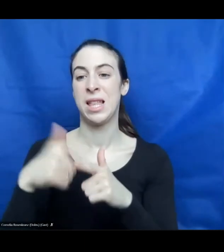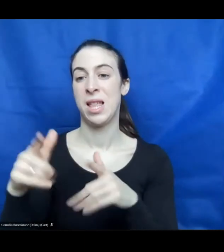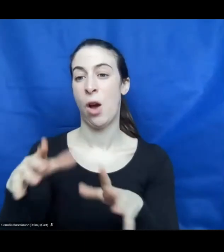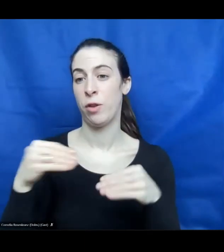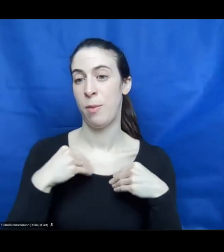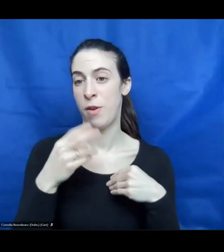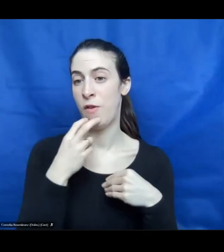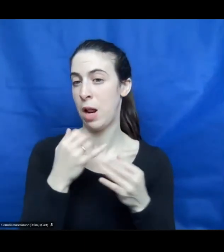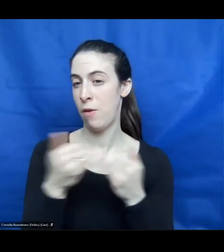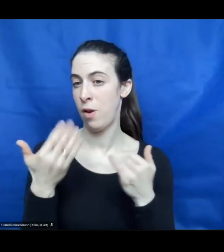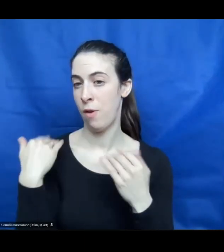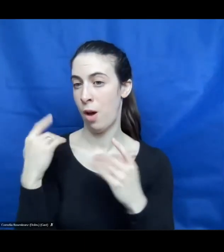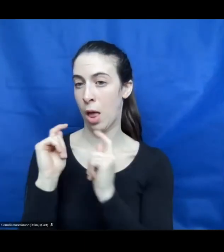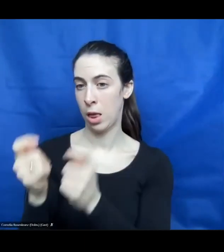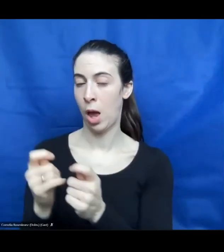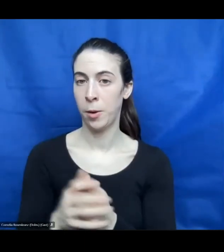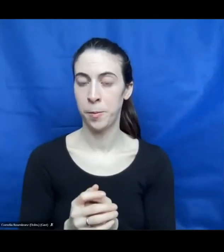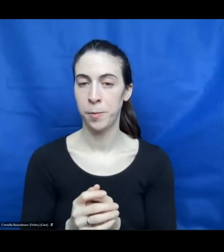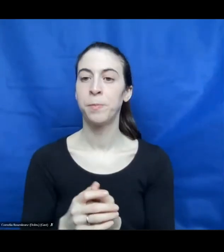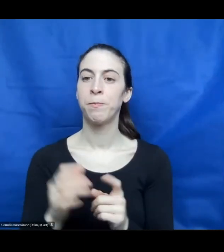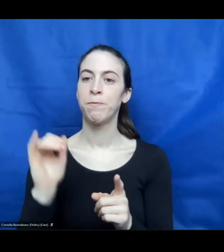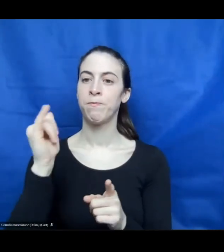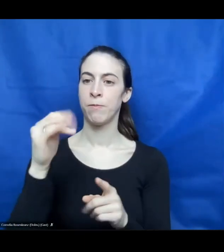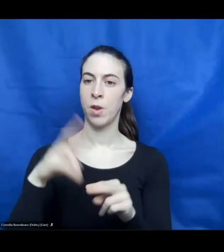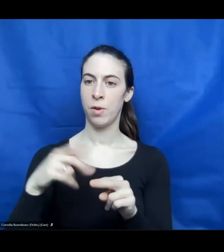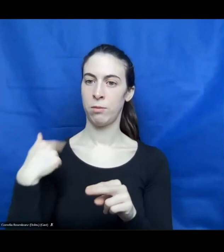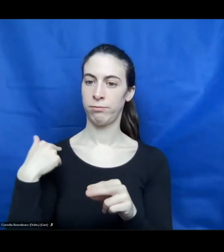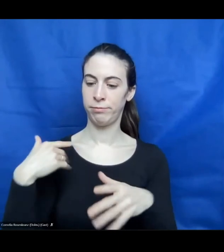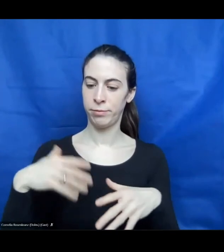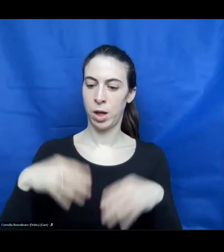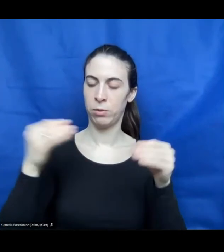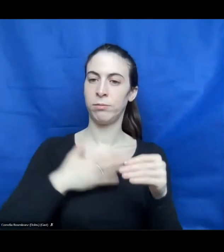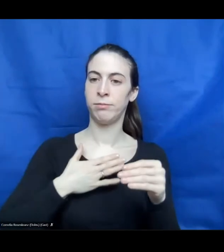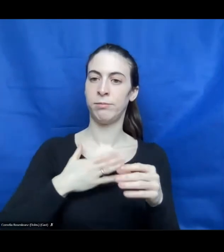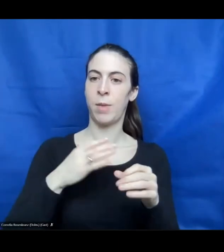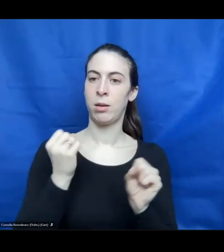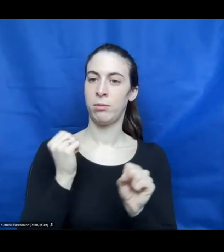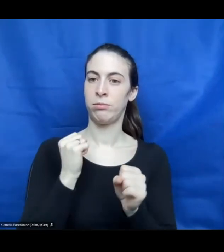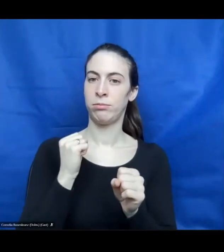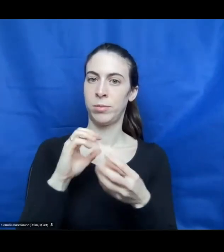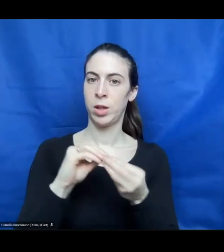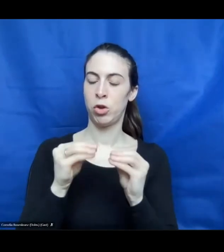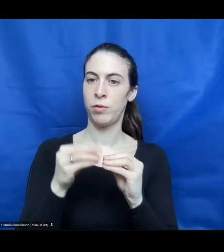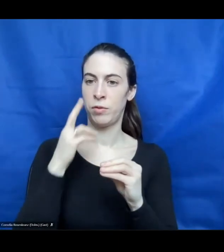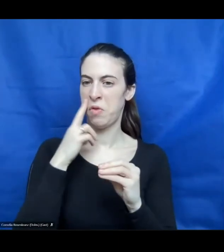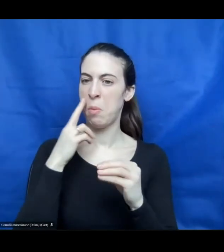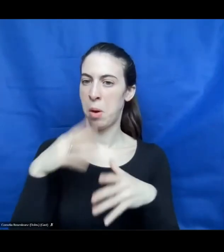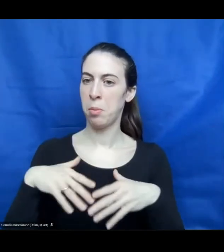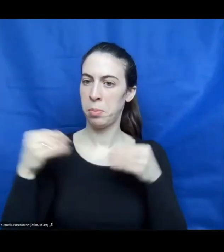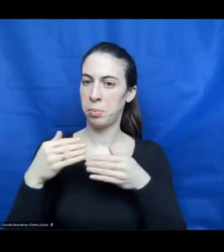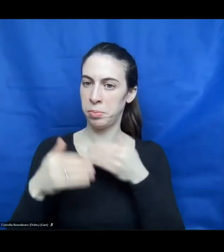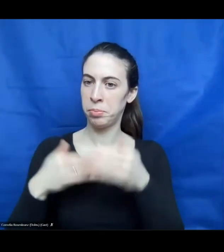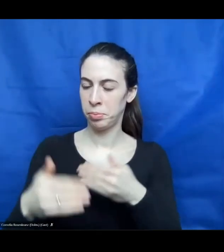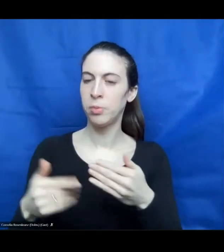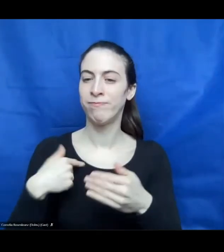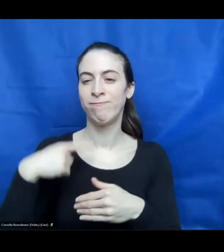Yeah. So, we, when I started my, to run my business, I knew that it